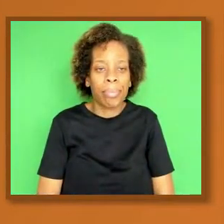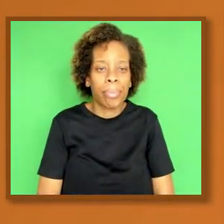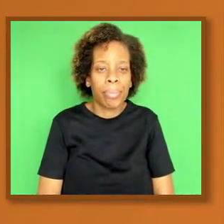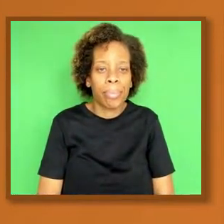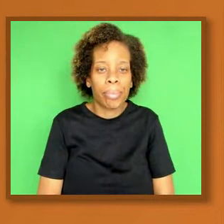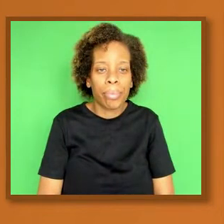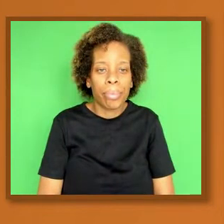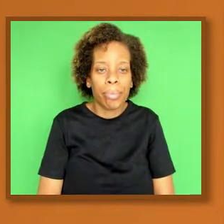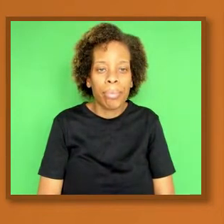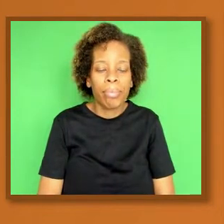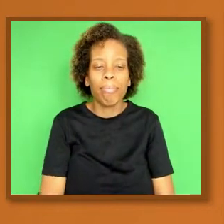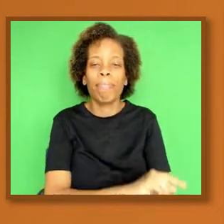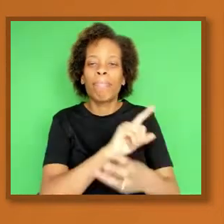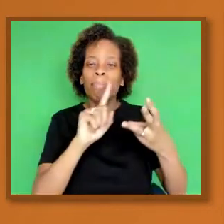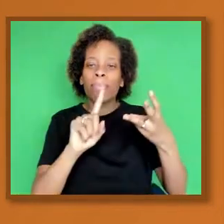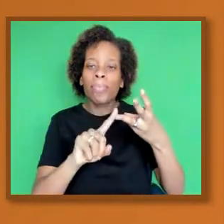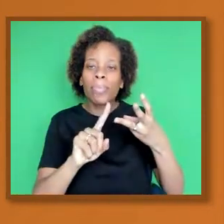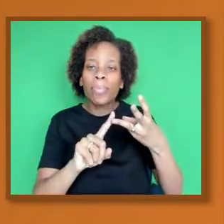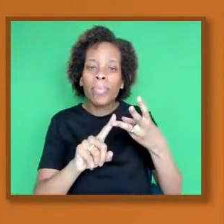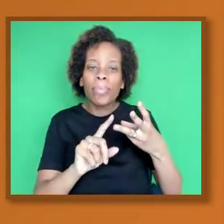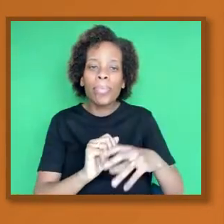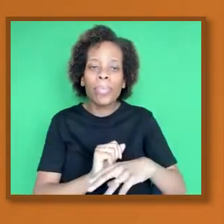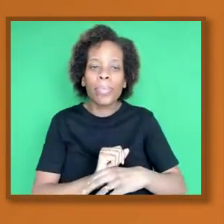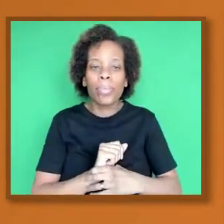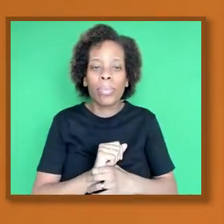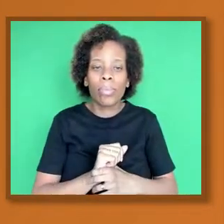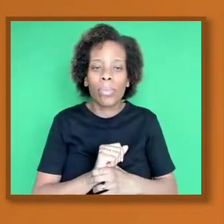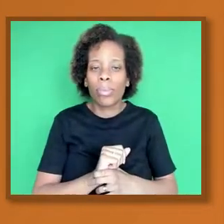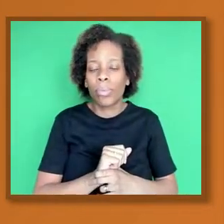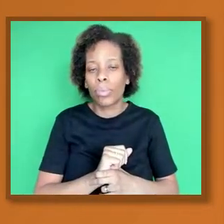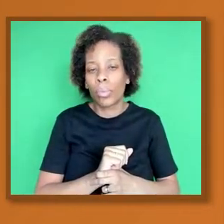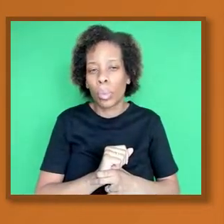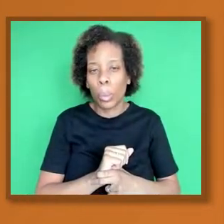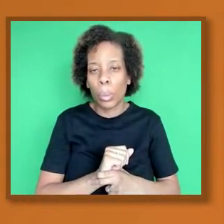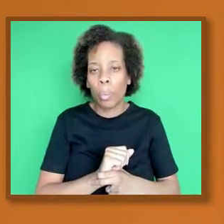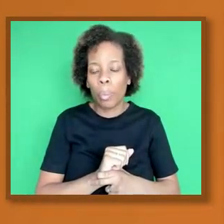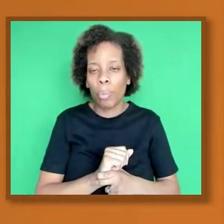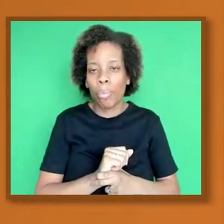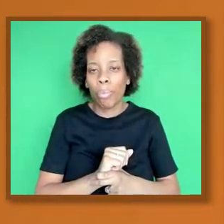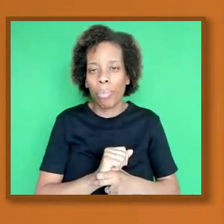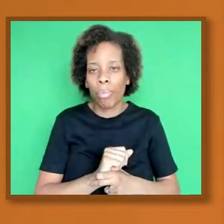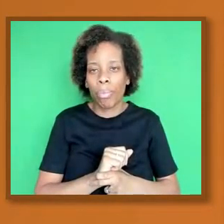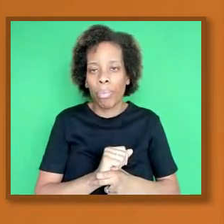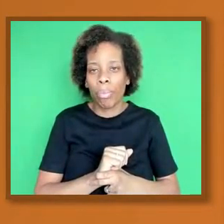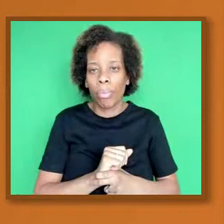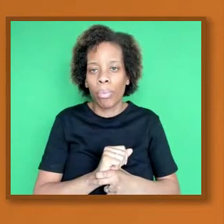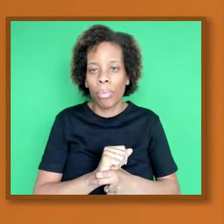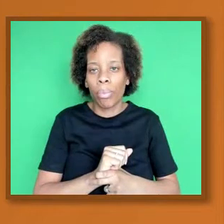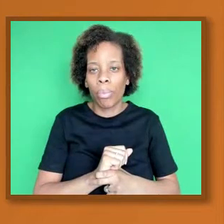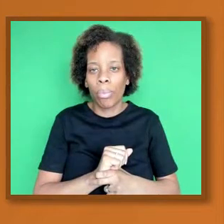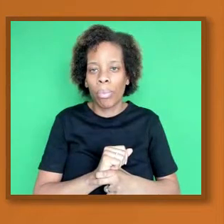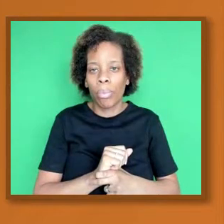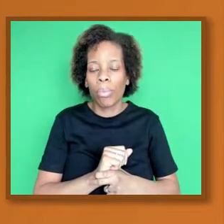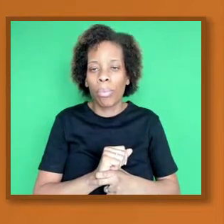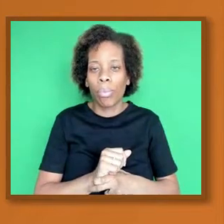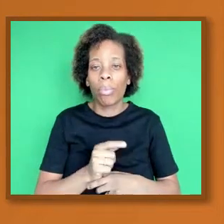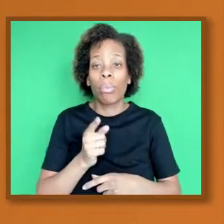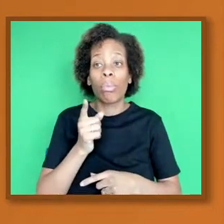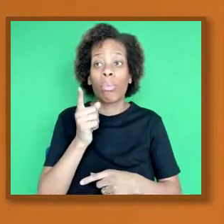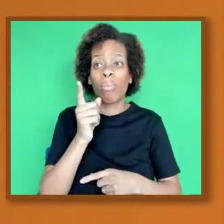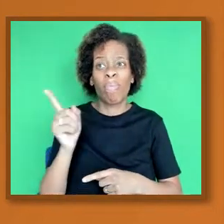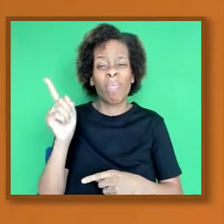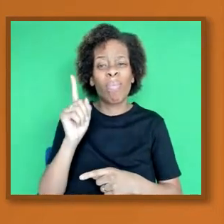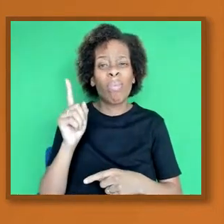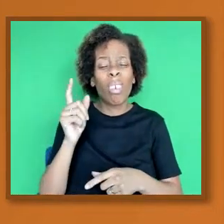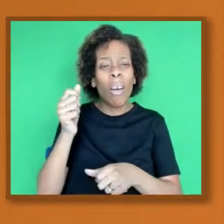next one we have is about how the gap the government or the governmental handling of black issues in general.